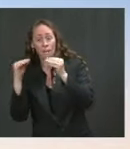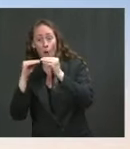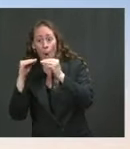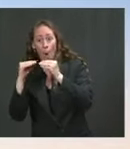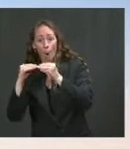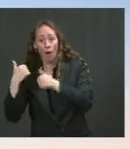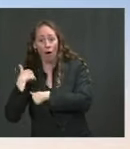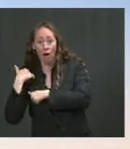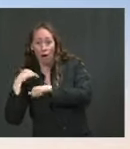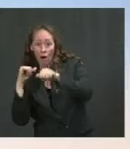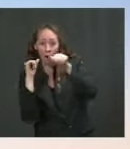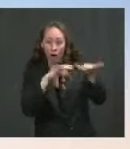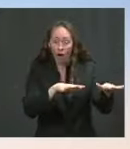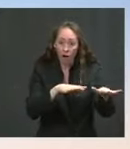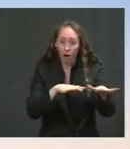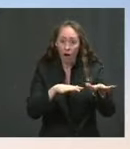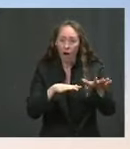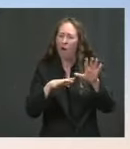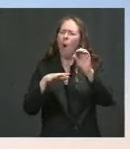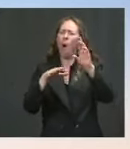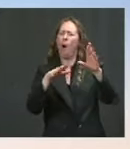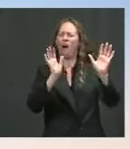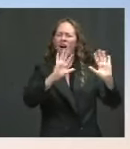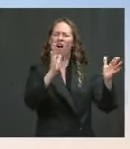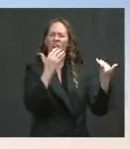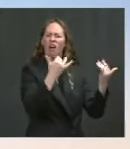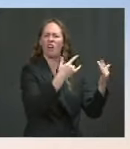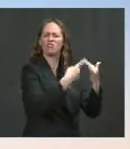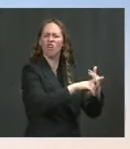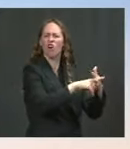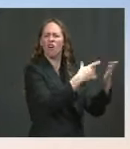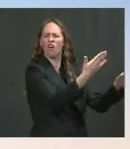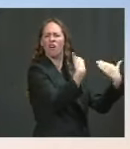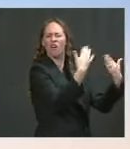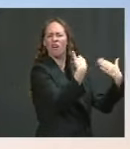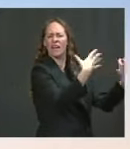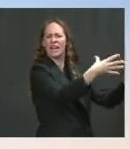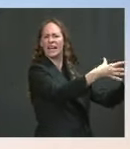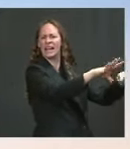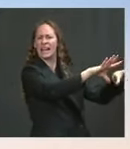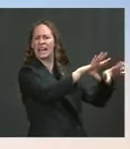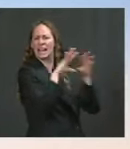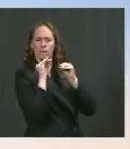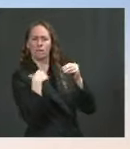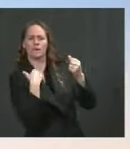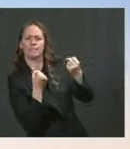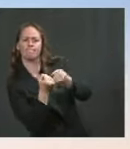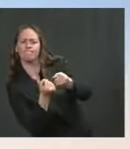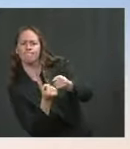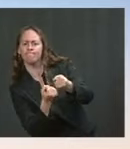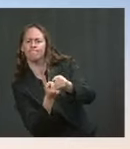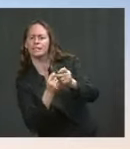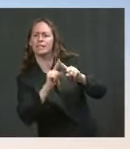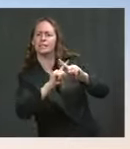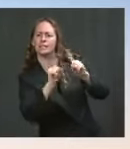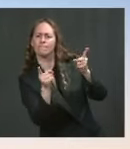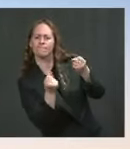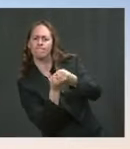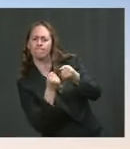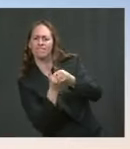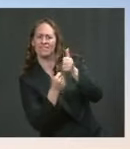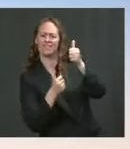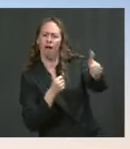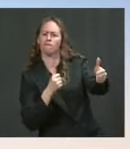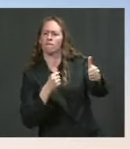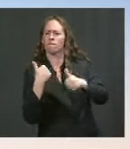down and try and give all the capabilities necessary for the Afghan government and the Afghan army to step up to that? That is the decision that he took. That is